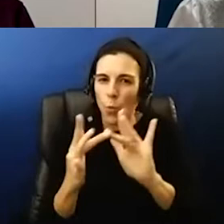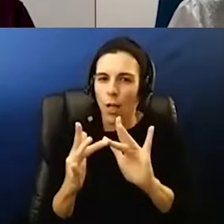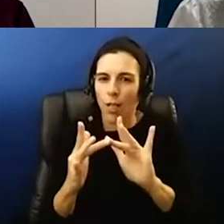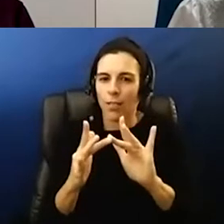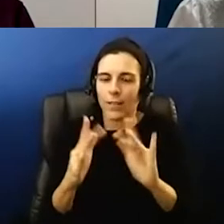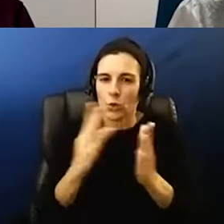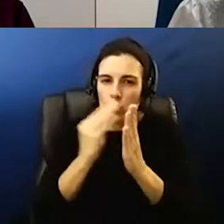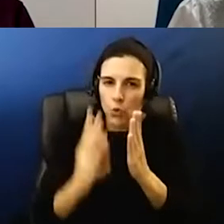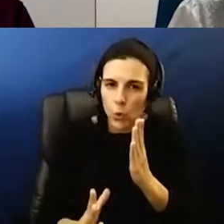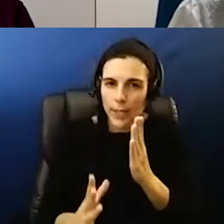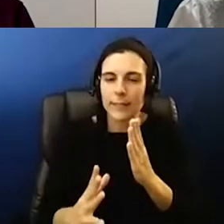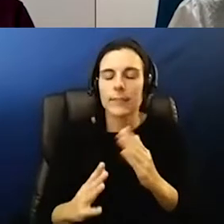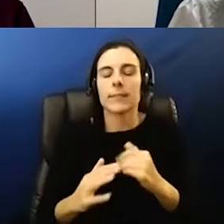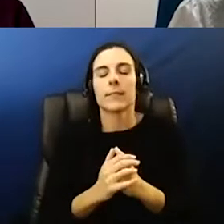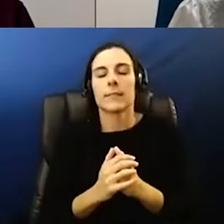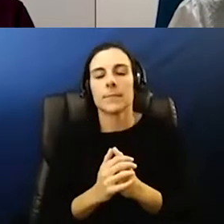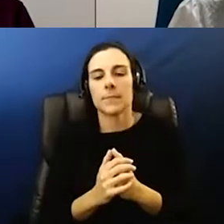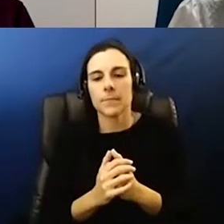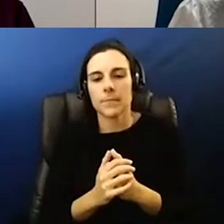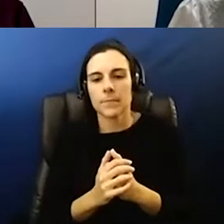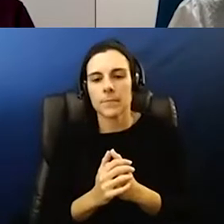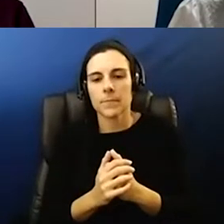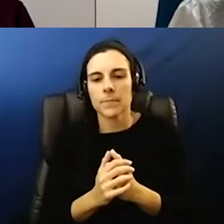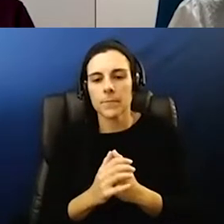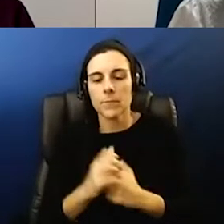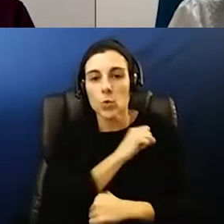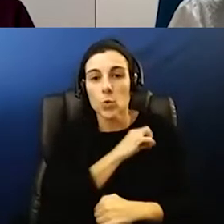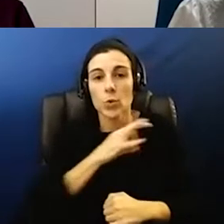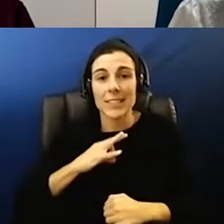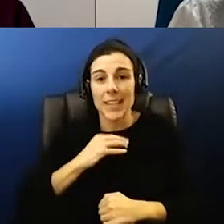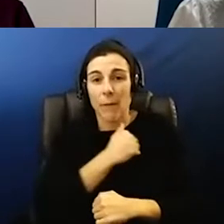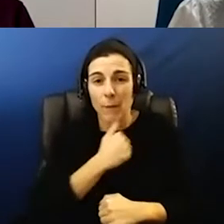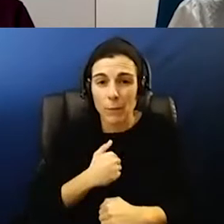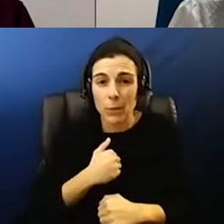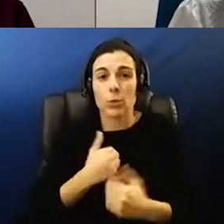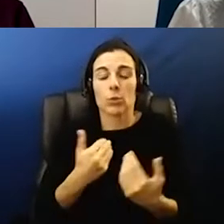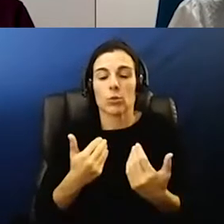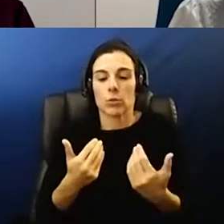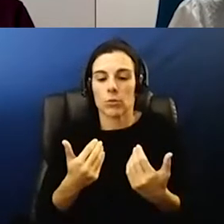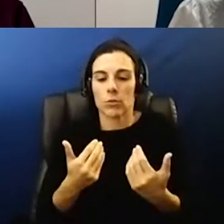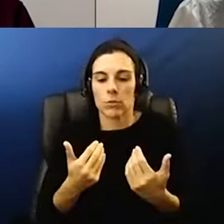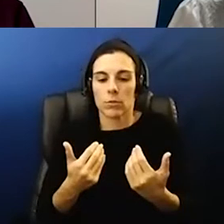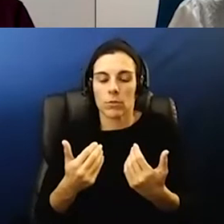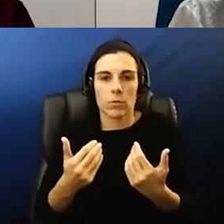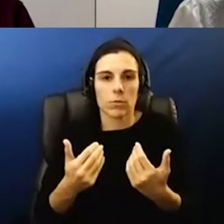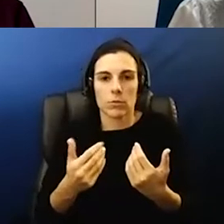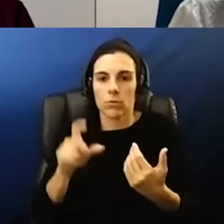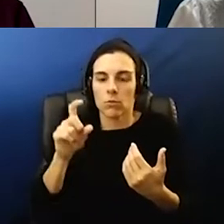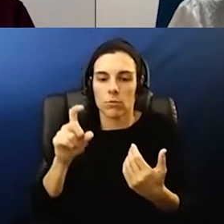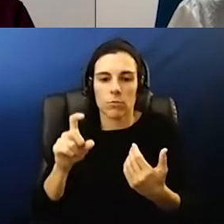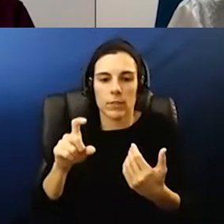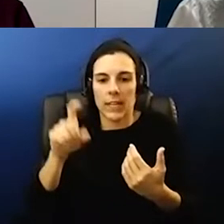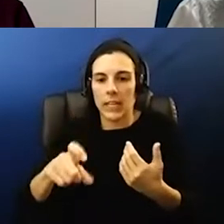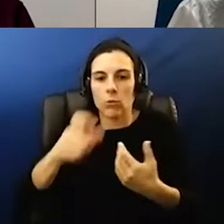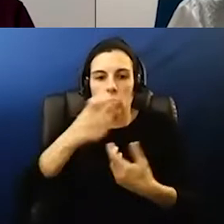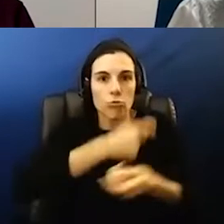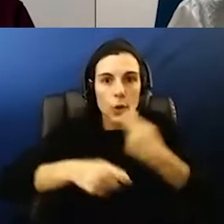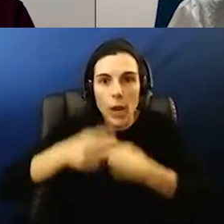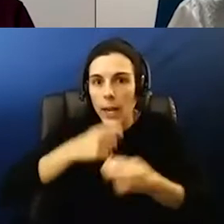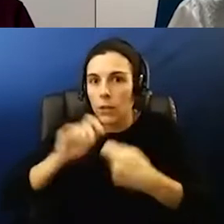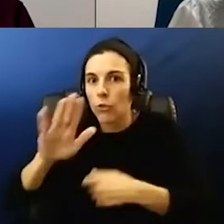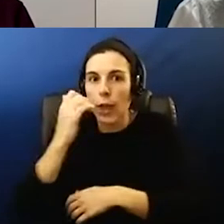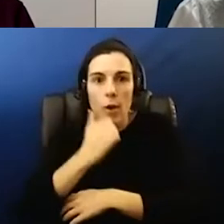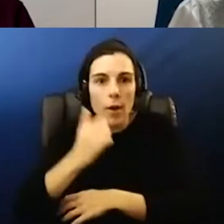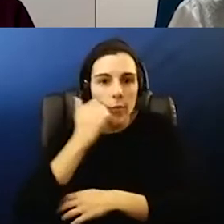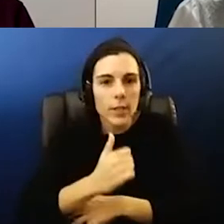solution and so are the other remaining staff members of covering down and changing their their daily routines